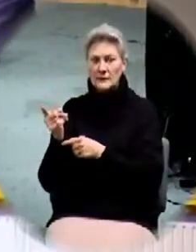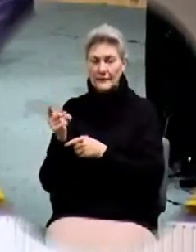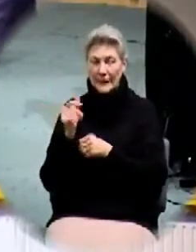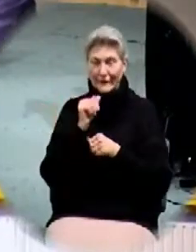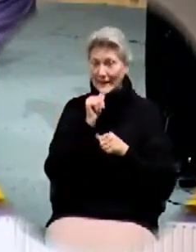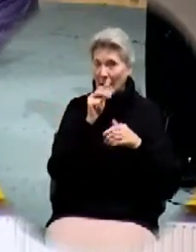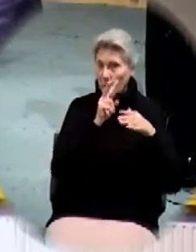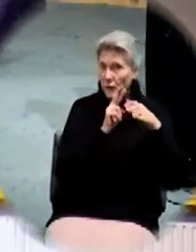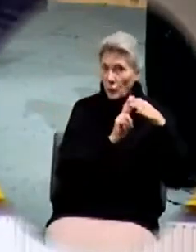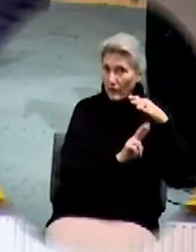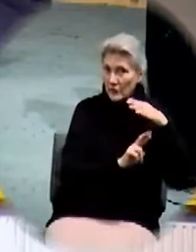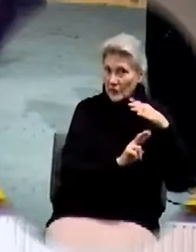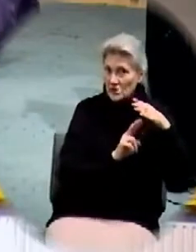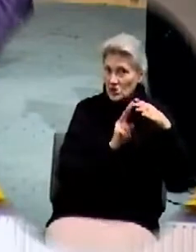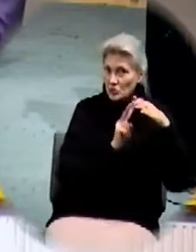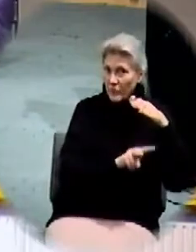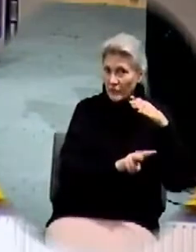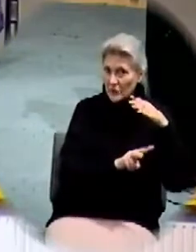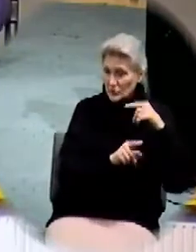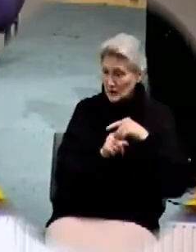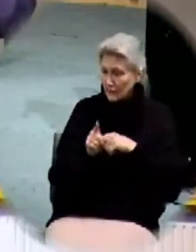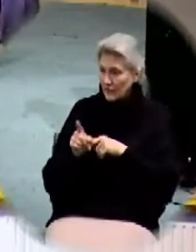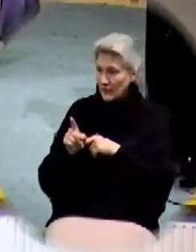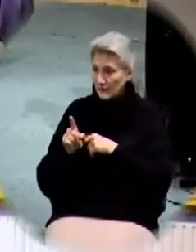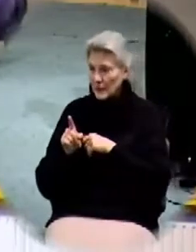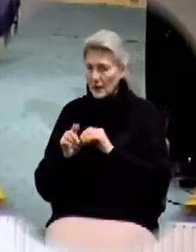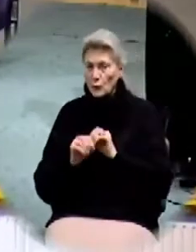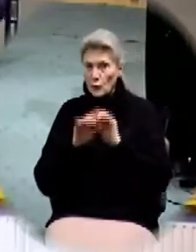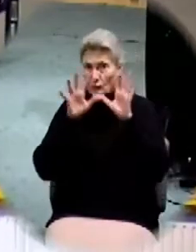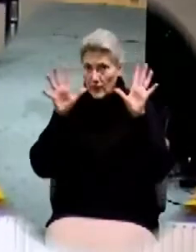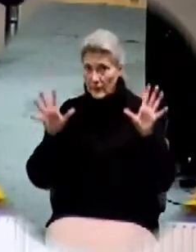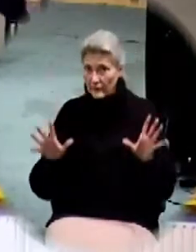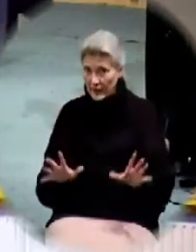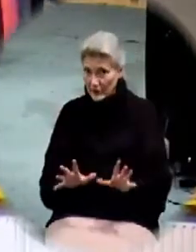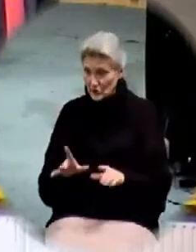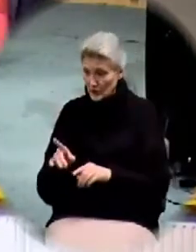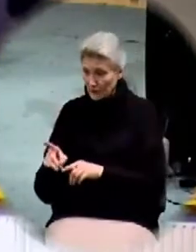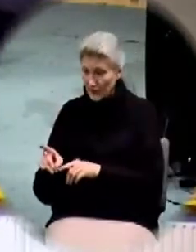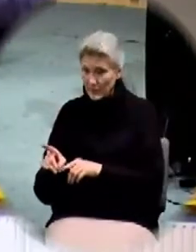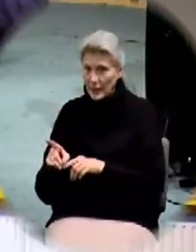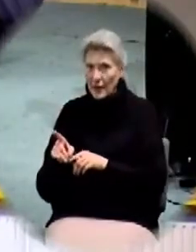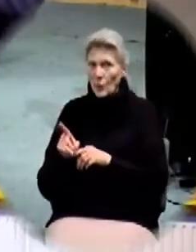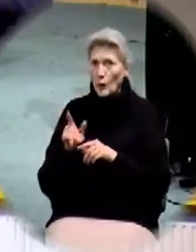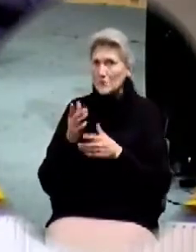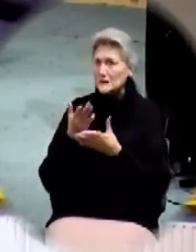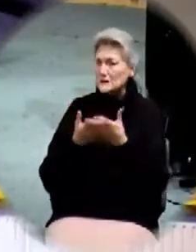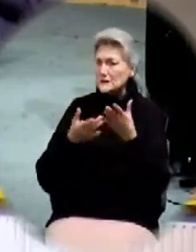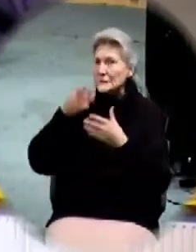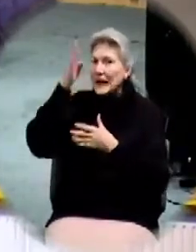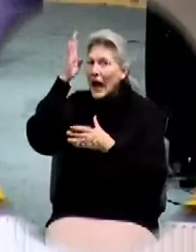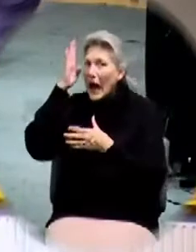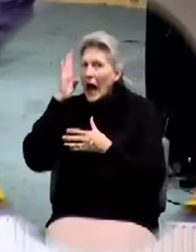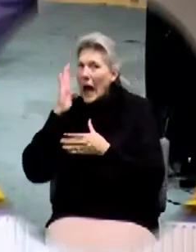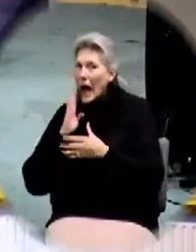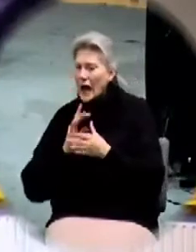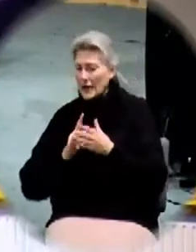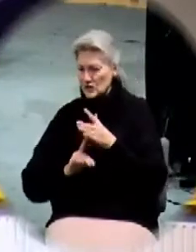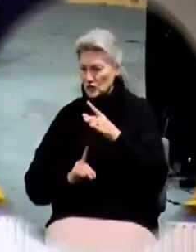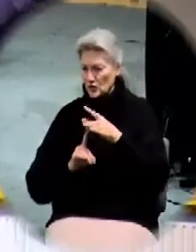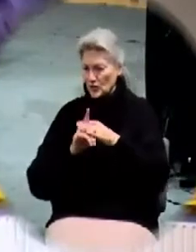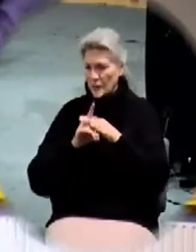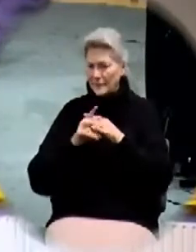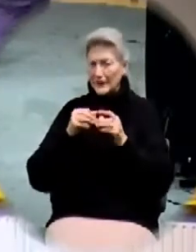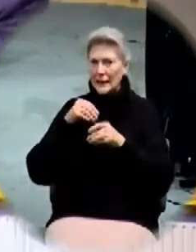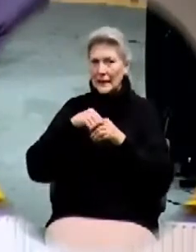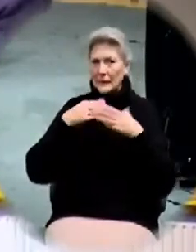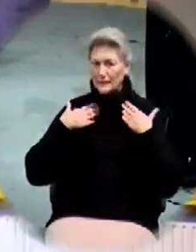it wasn't the manner of man he was it was the manner of God that he was manifest in human form and so as that he